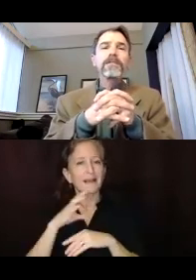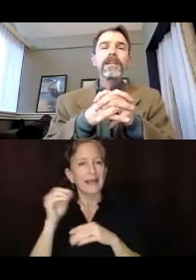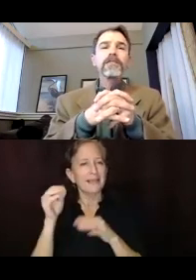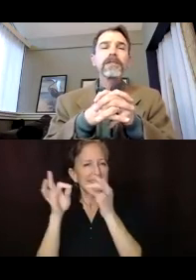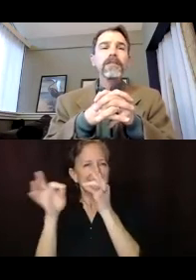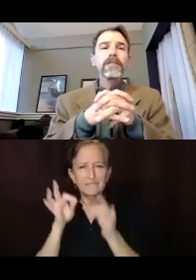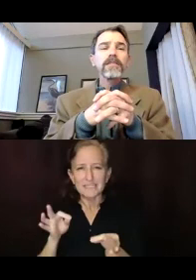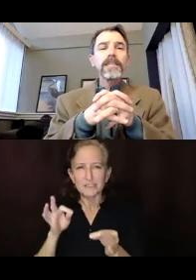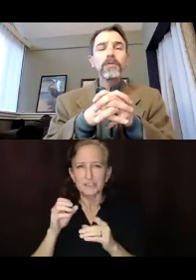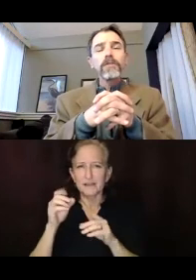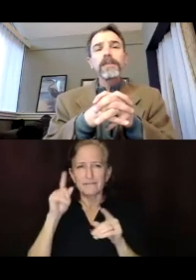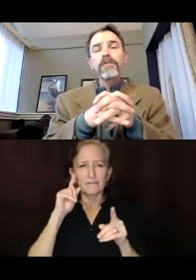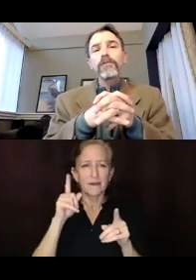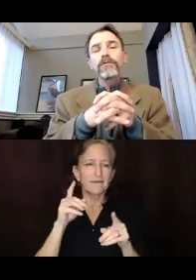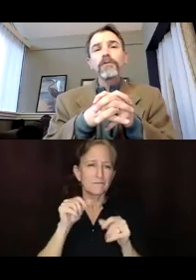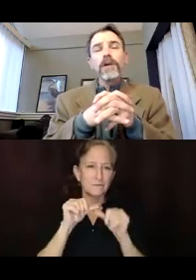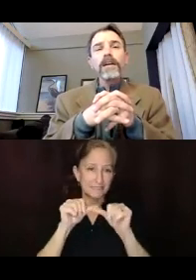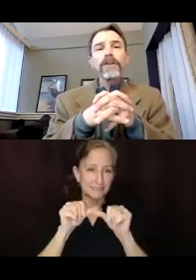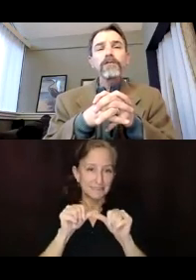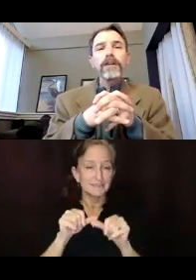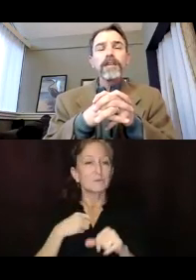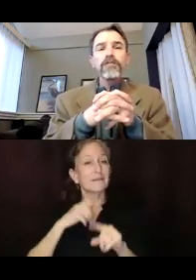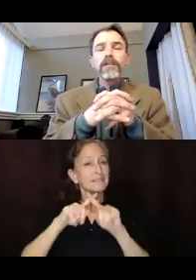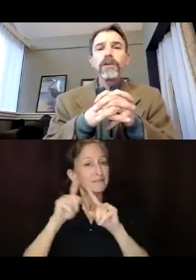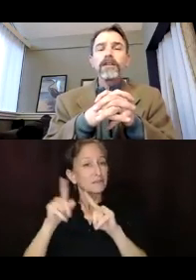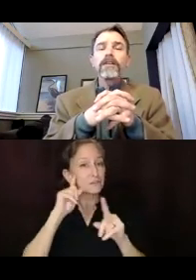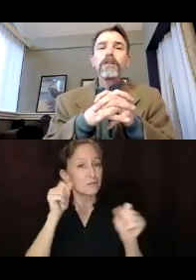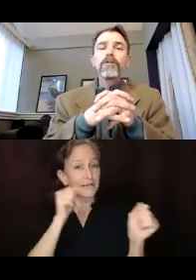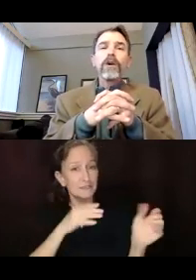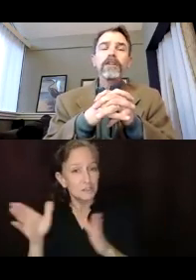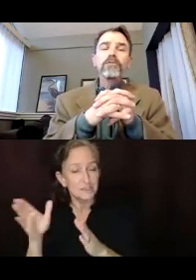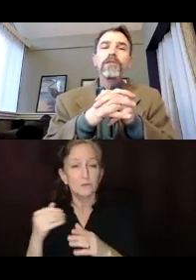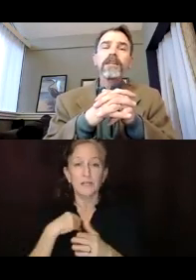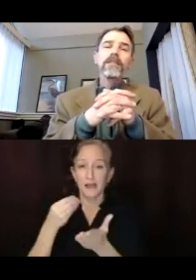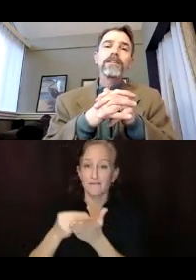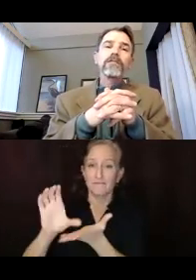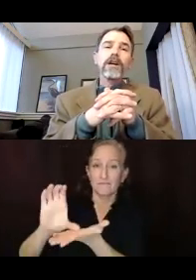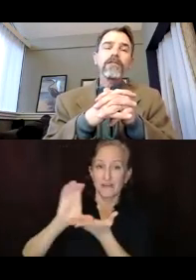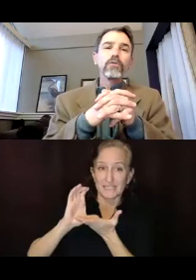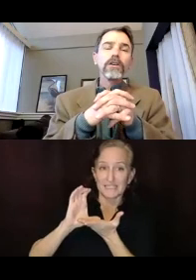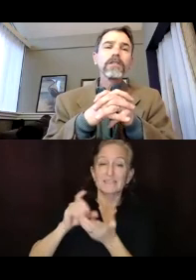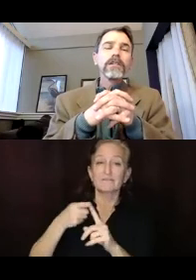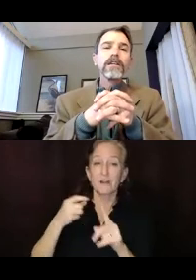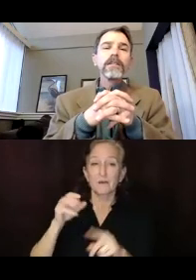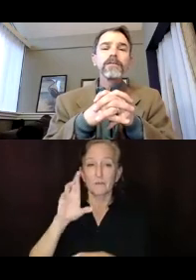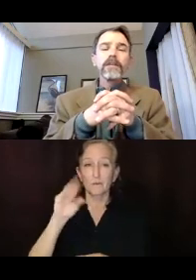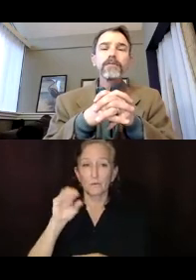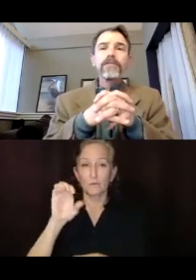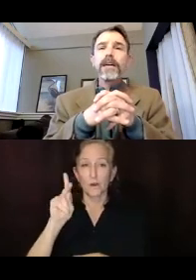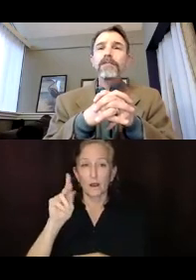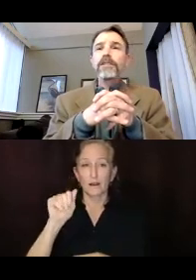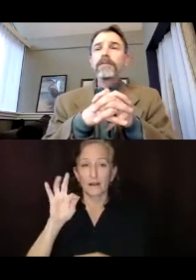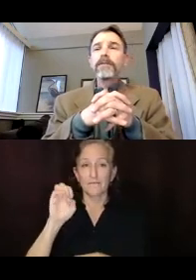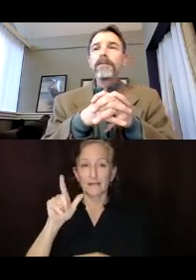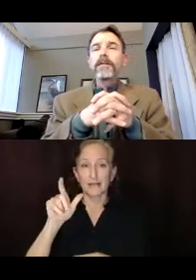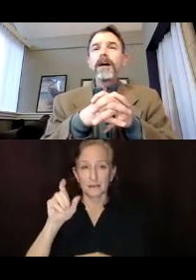that was done in 2016. We received support from the Rockefeller Foundation as one of the 100 resilient cities across the world that developed this